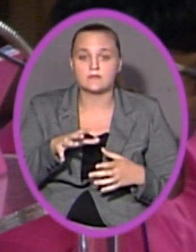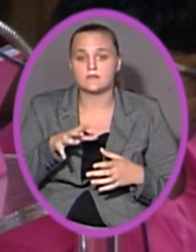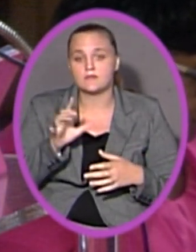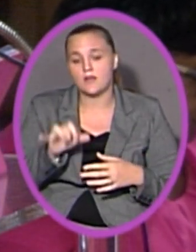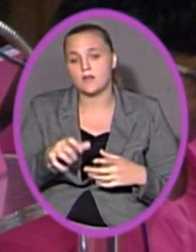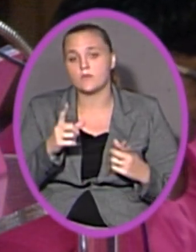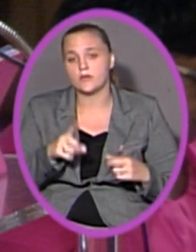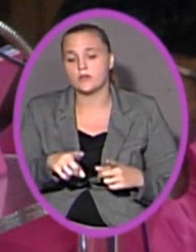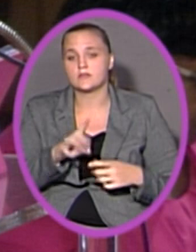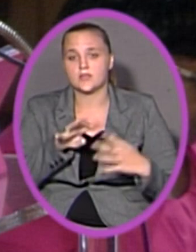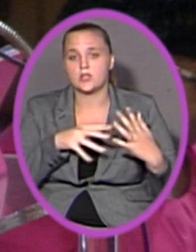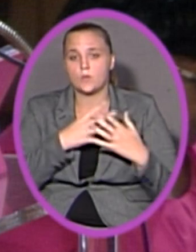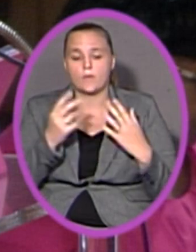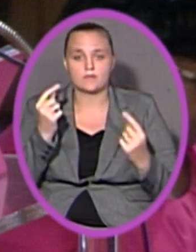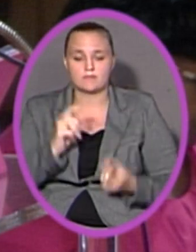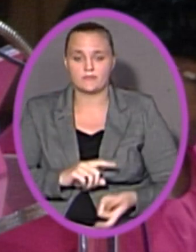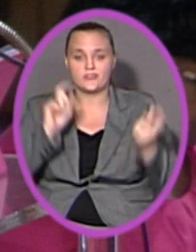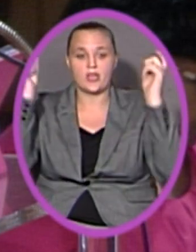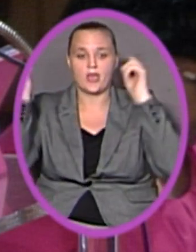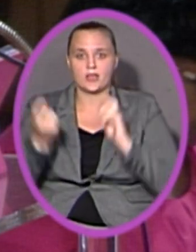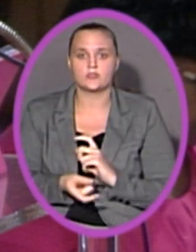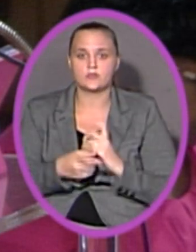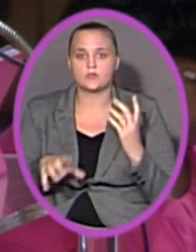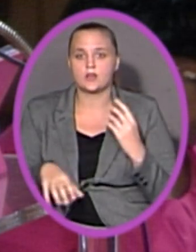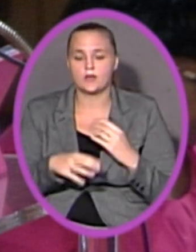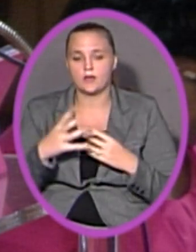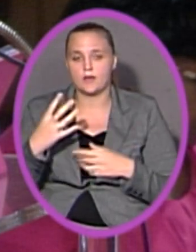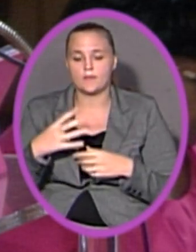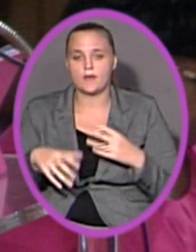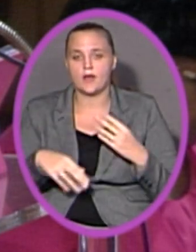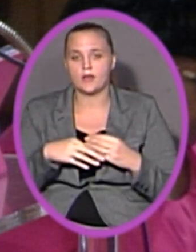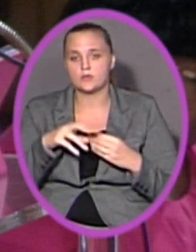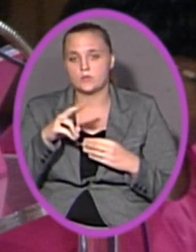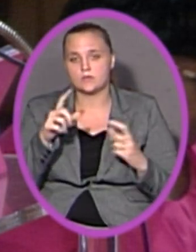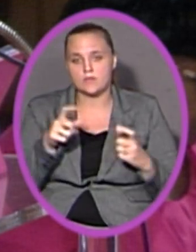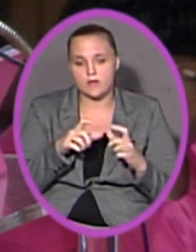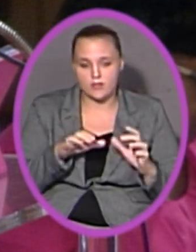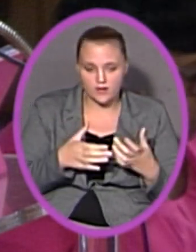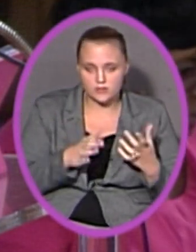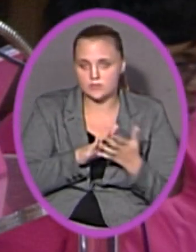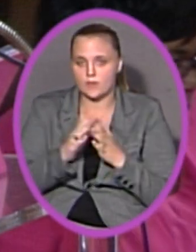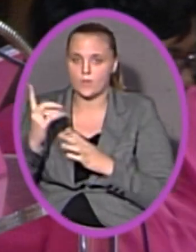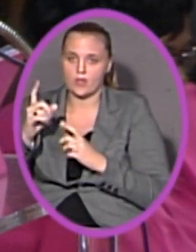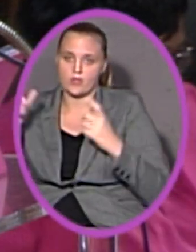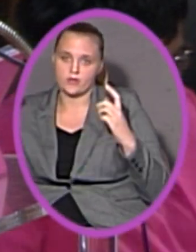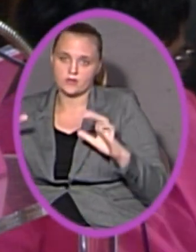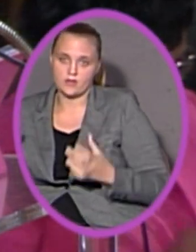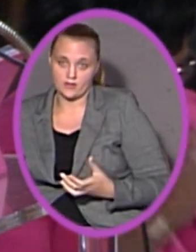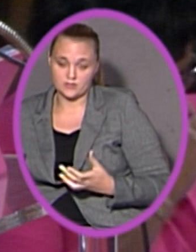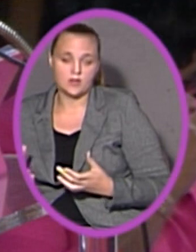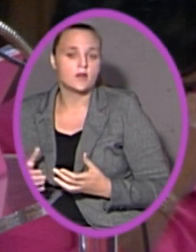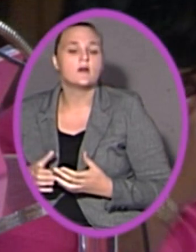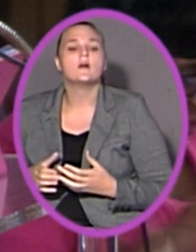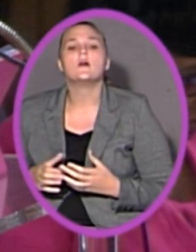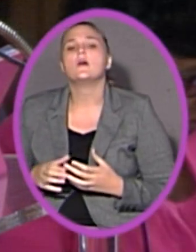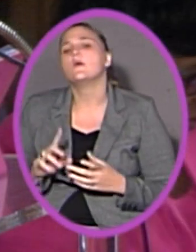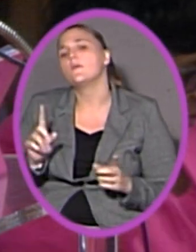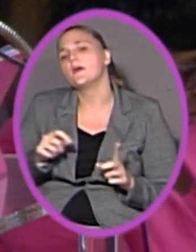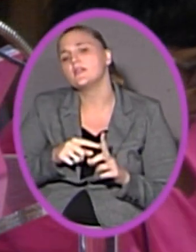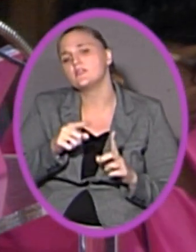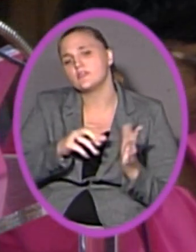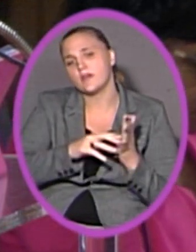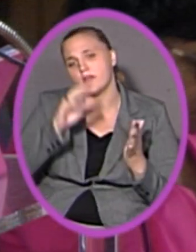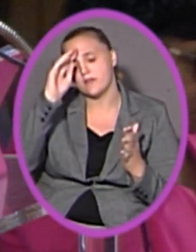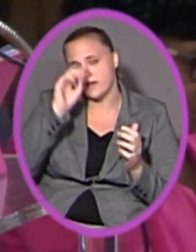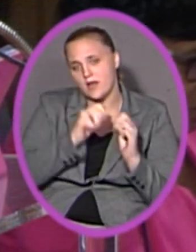schedule was abruptly changed to combine two smaller classes into one large class? When does she learn how to